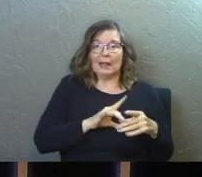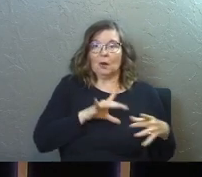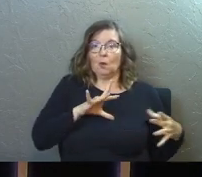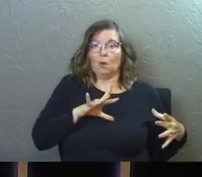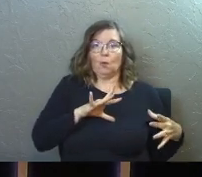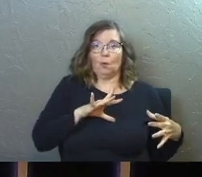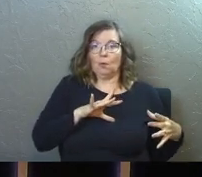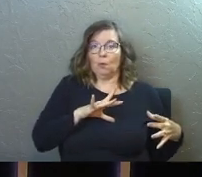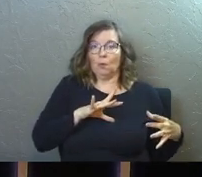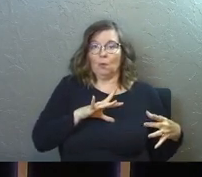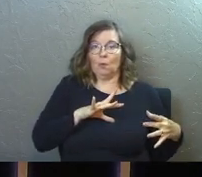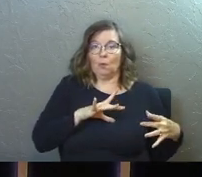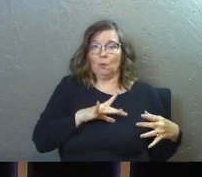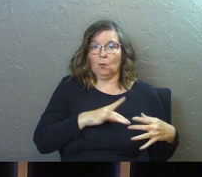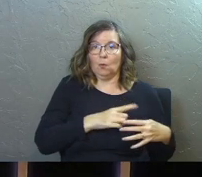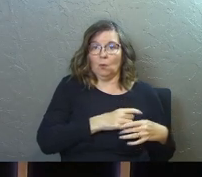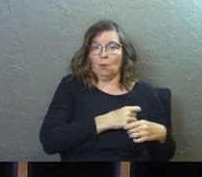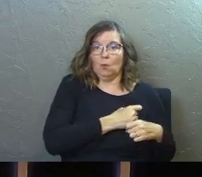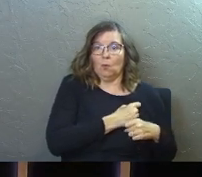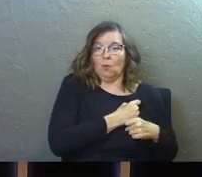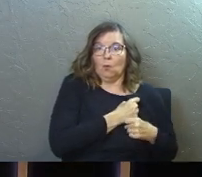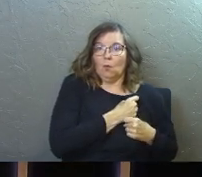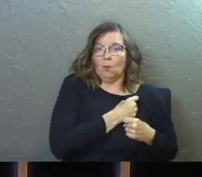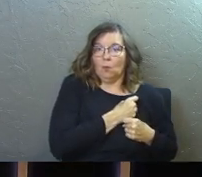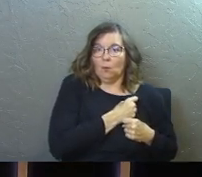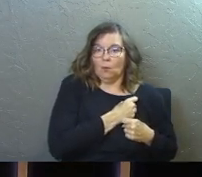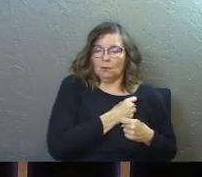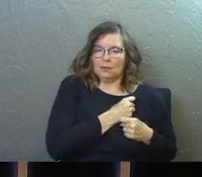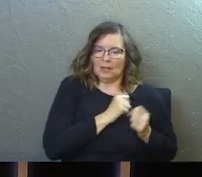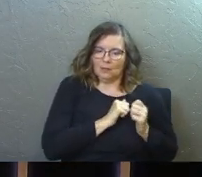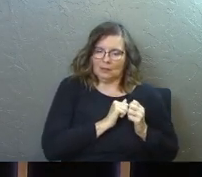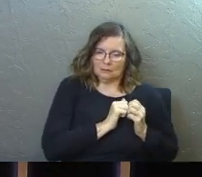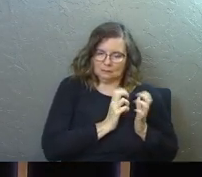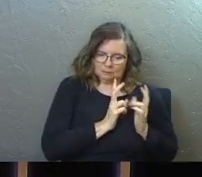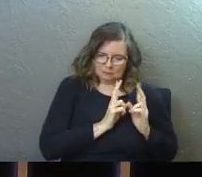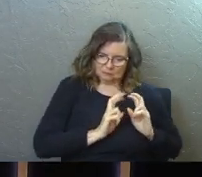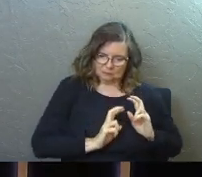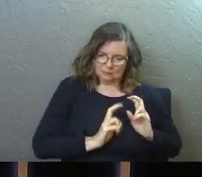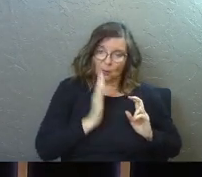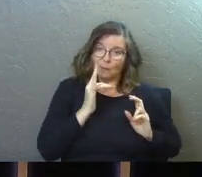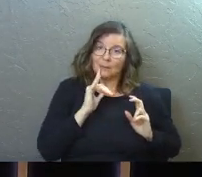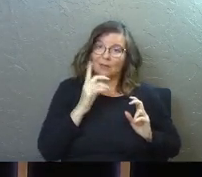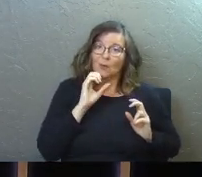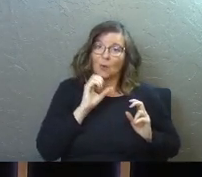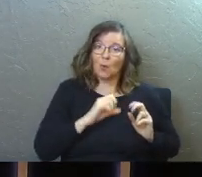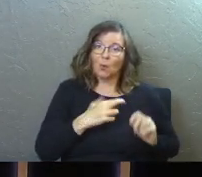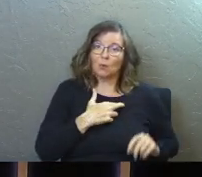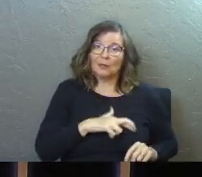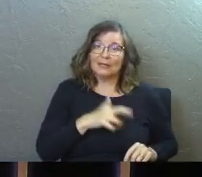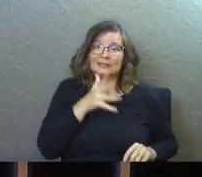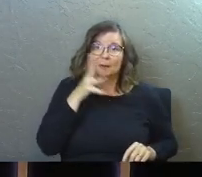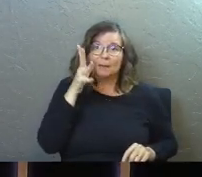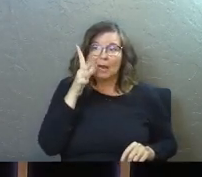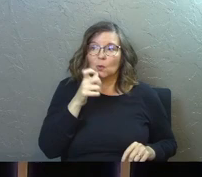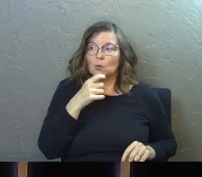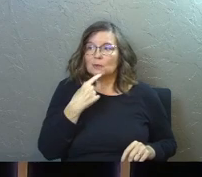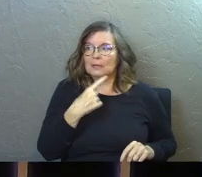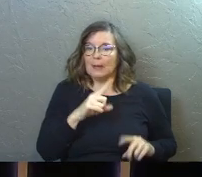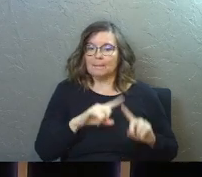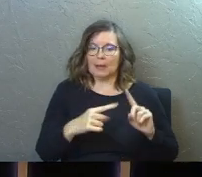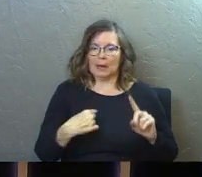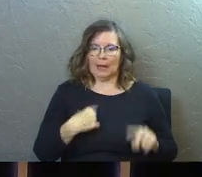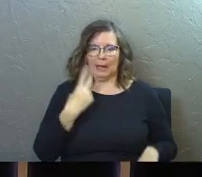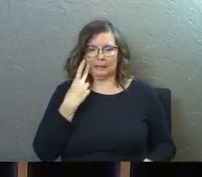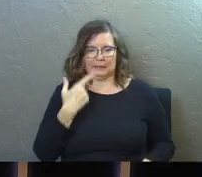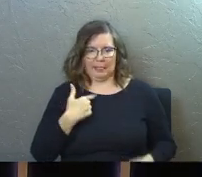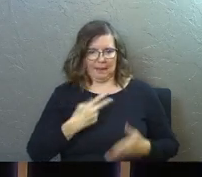let it go, and could we get underneath that? Is it because there's an old religious parent in the mix who's like, but